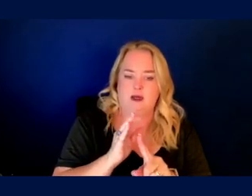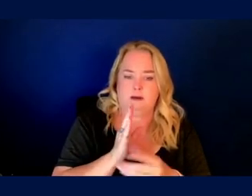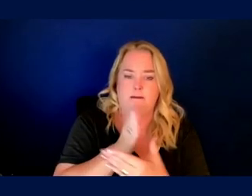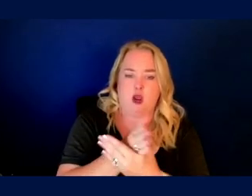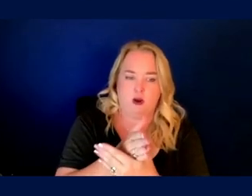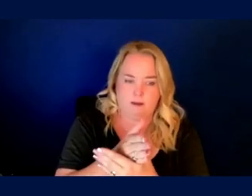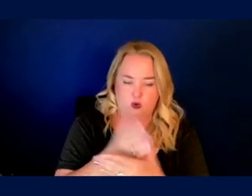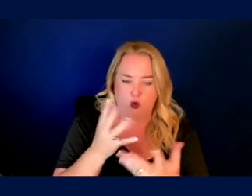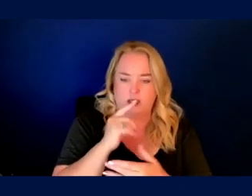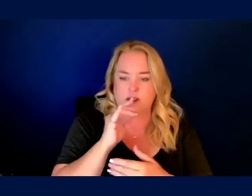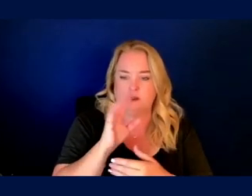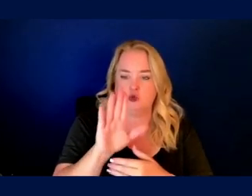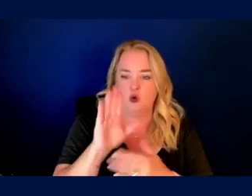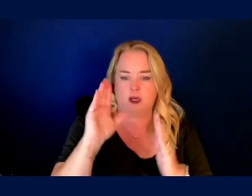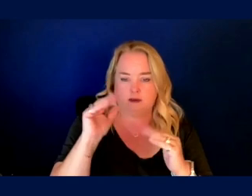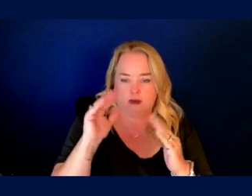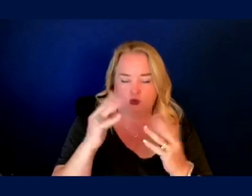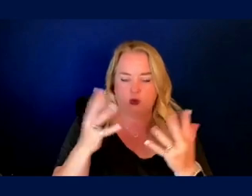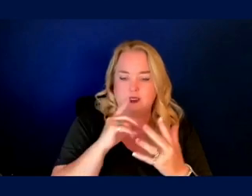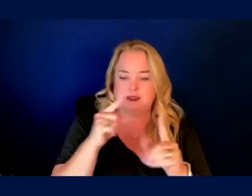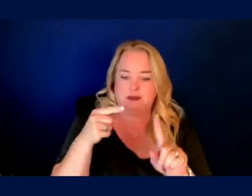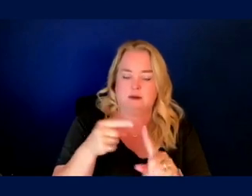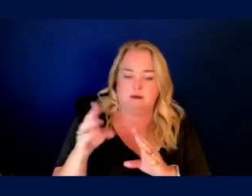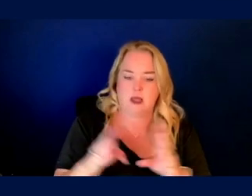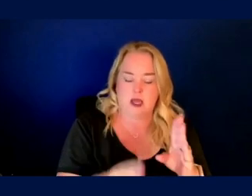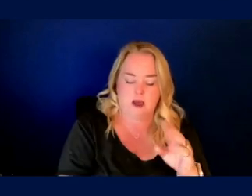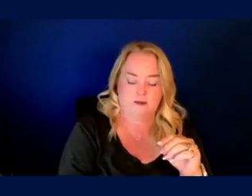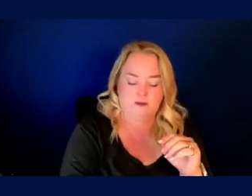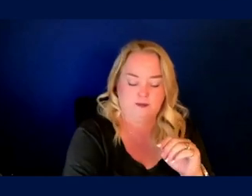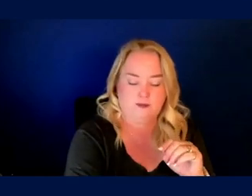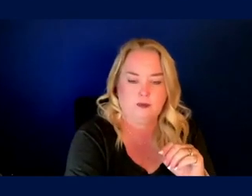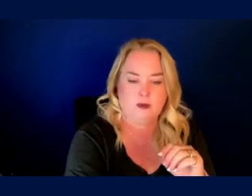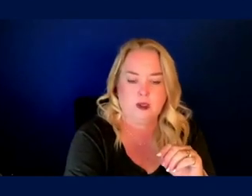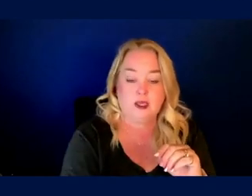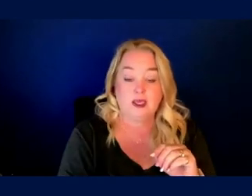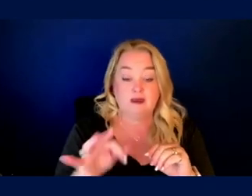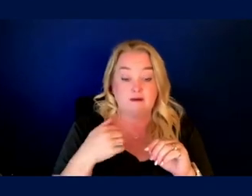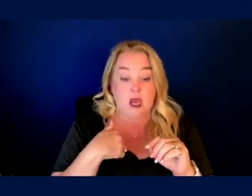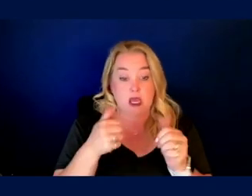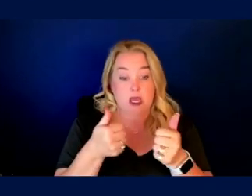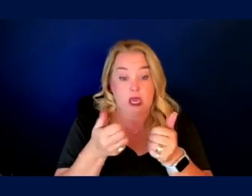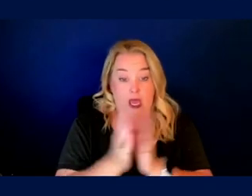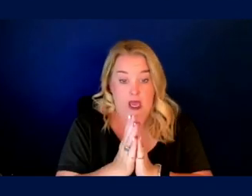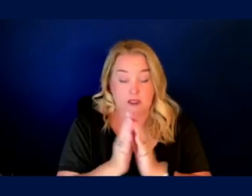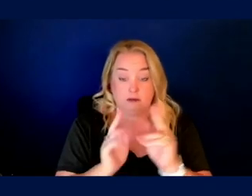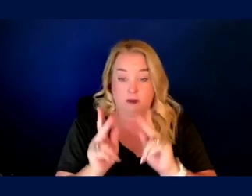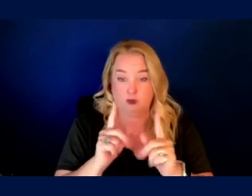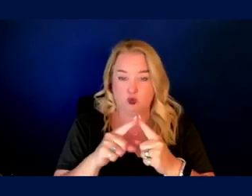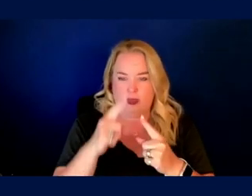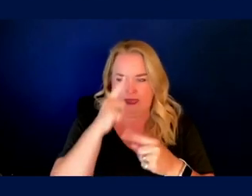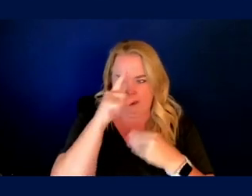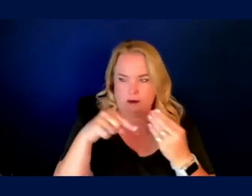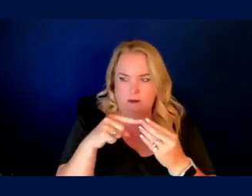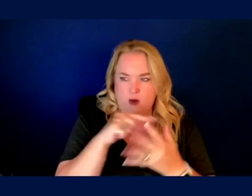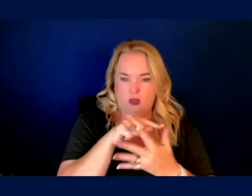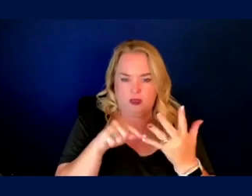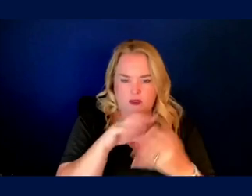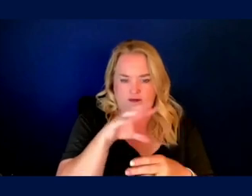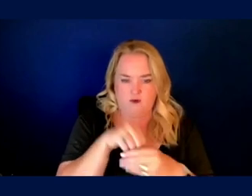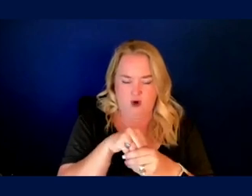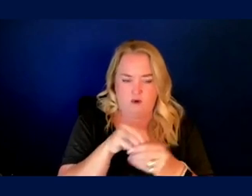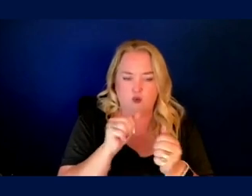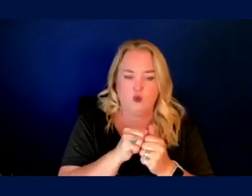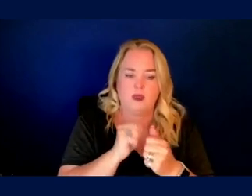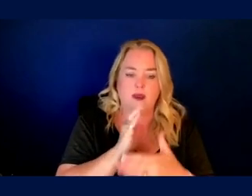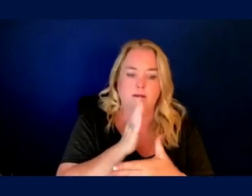is your actual expectation? What is the actual requirement? So if I ask people to think about the components of disability, which are